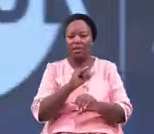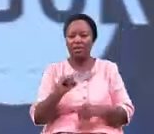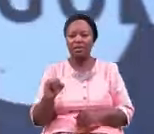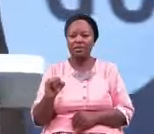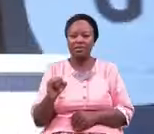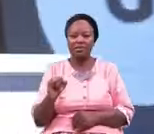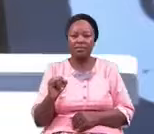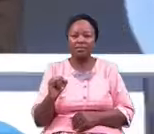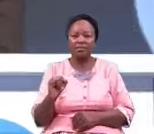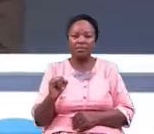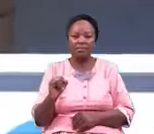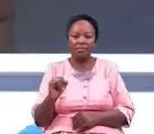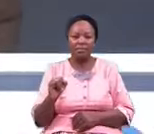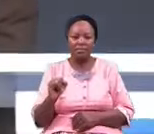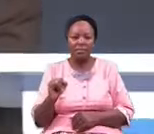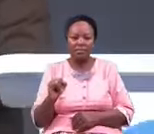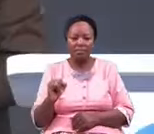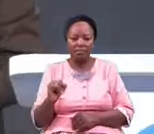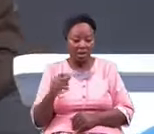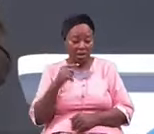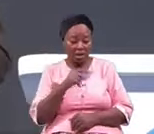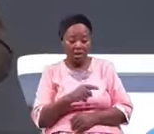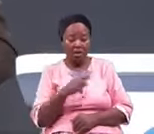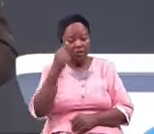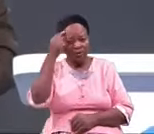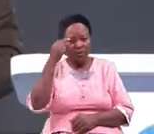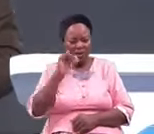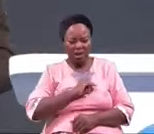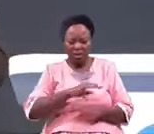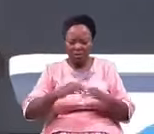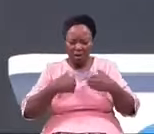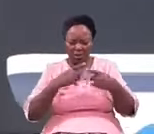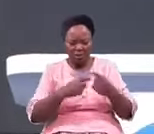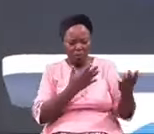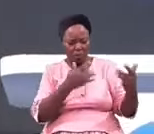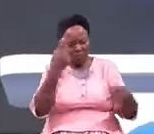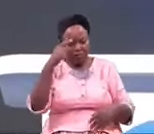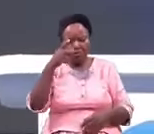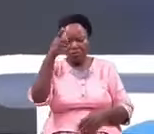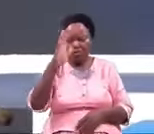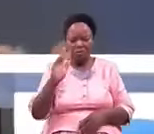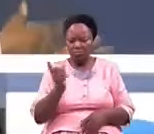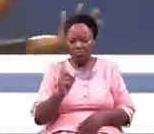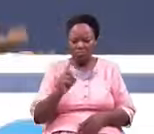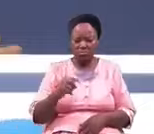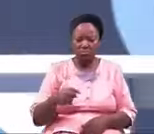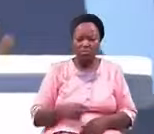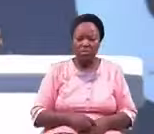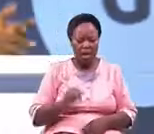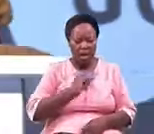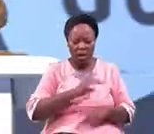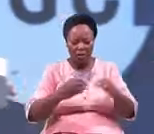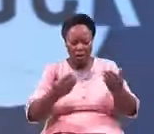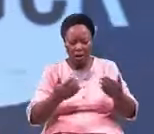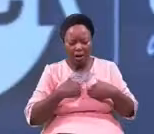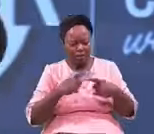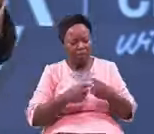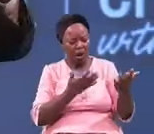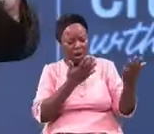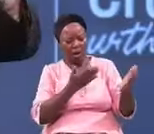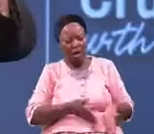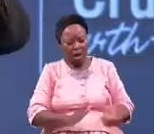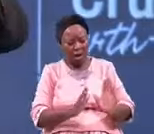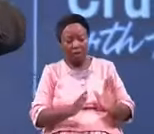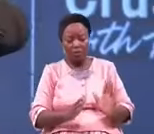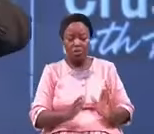chapter 17 have to wait for god i don't have to allow him to fulfill